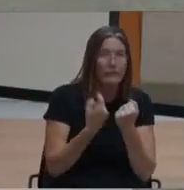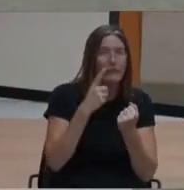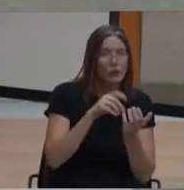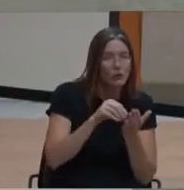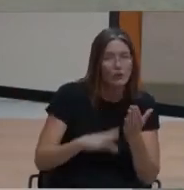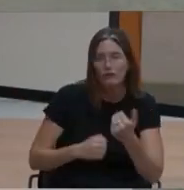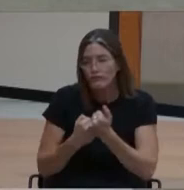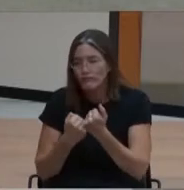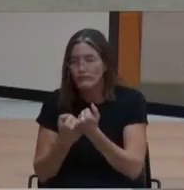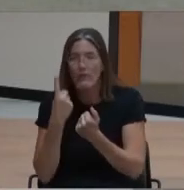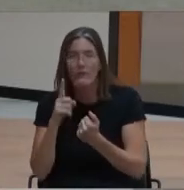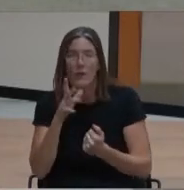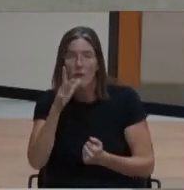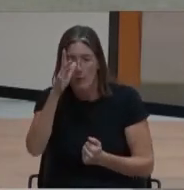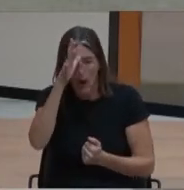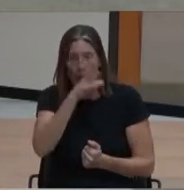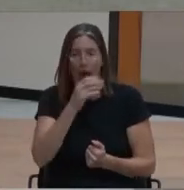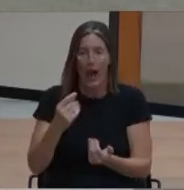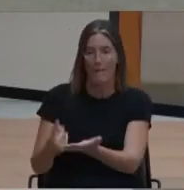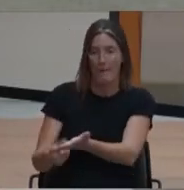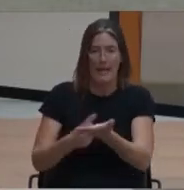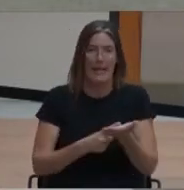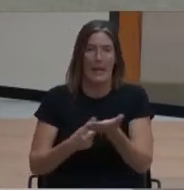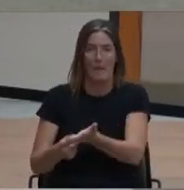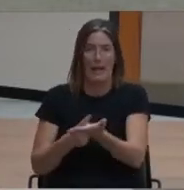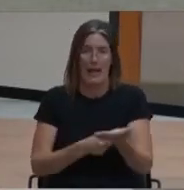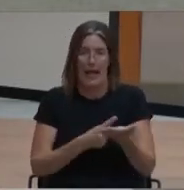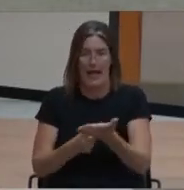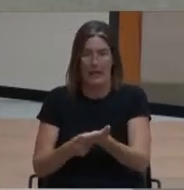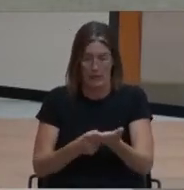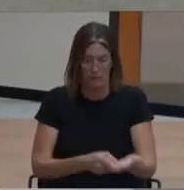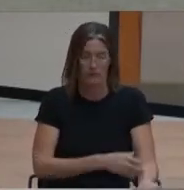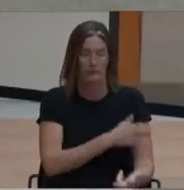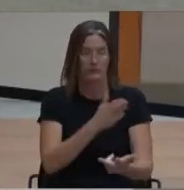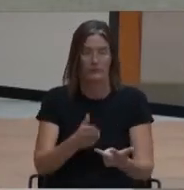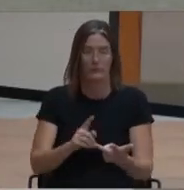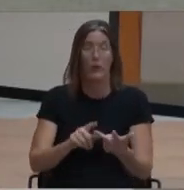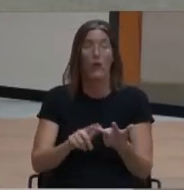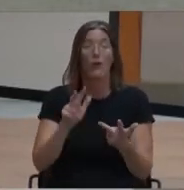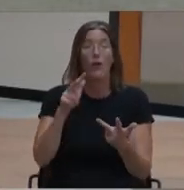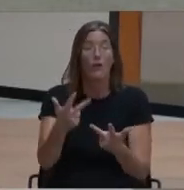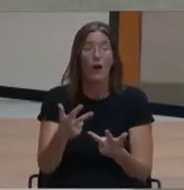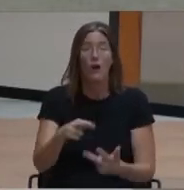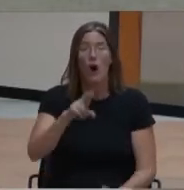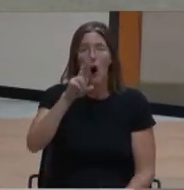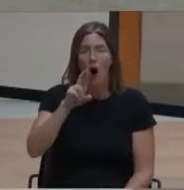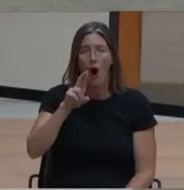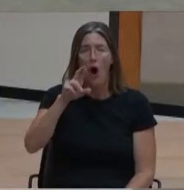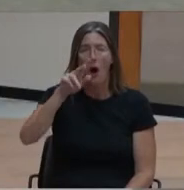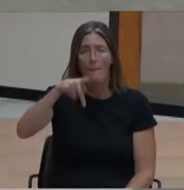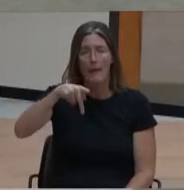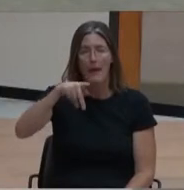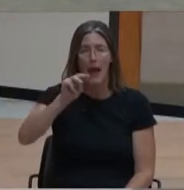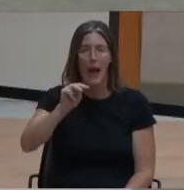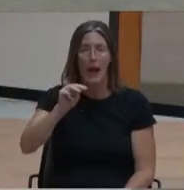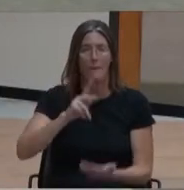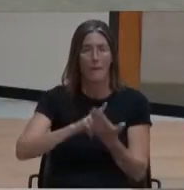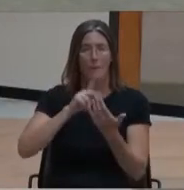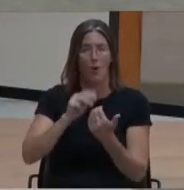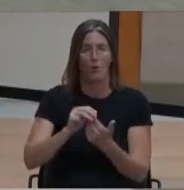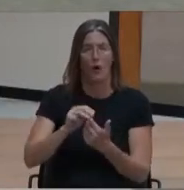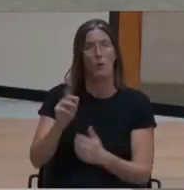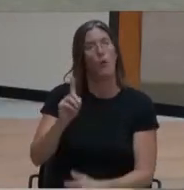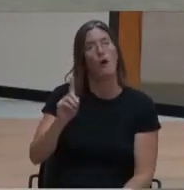counseling, and distributing resources. The third is our PM program at Chavez High School. This innovative